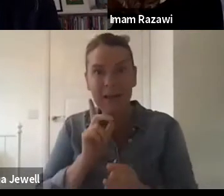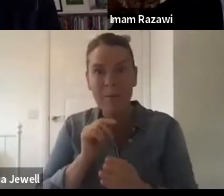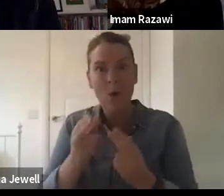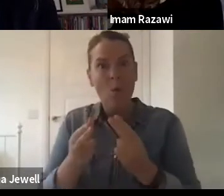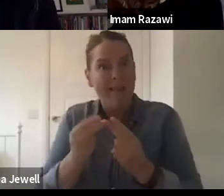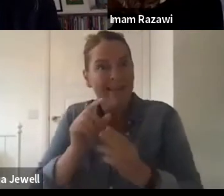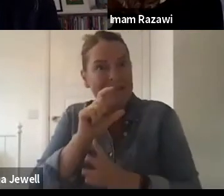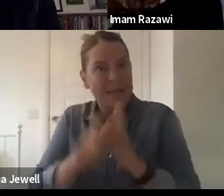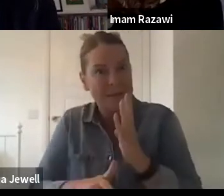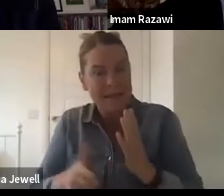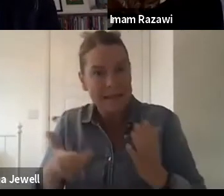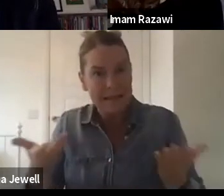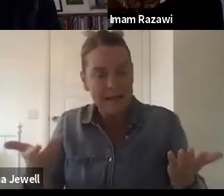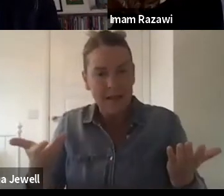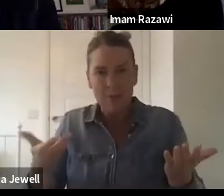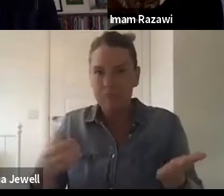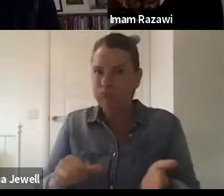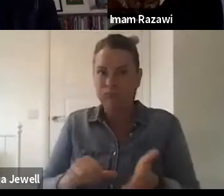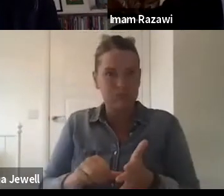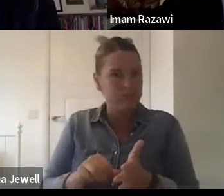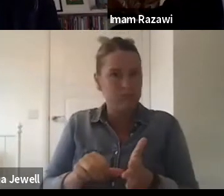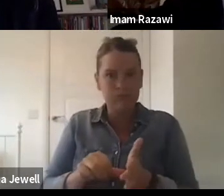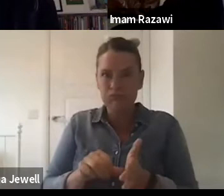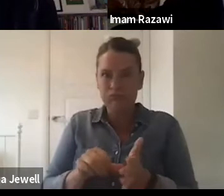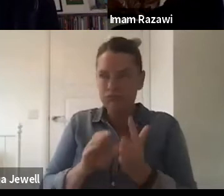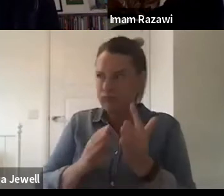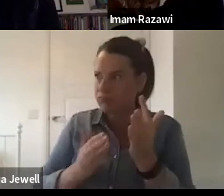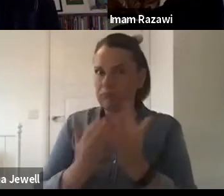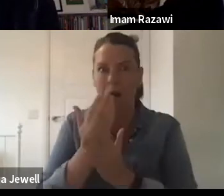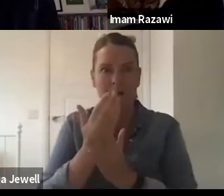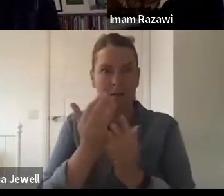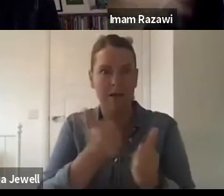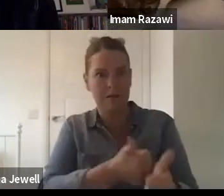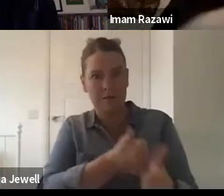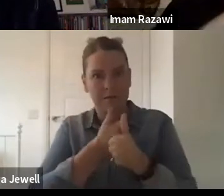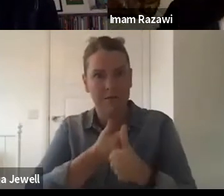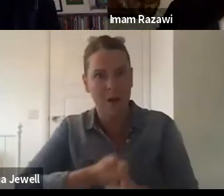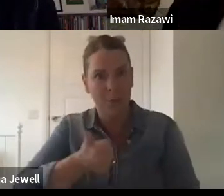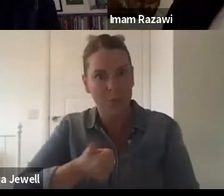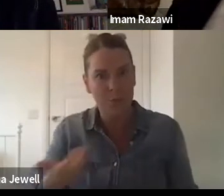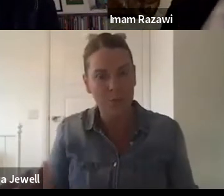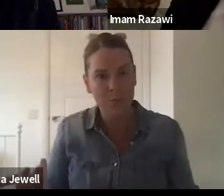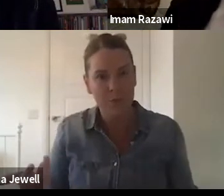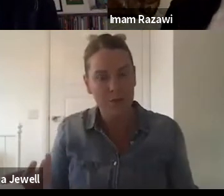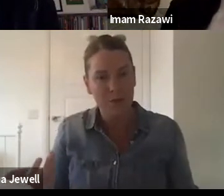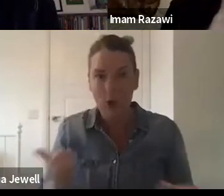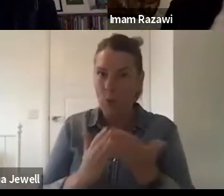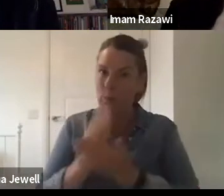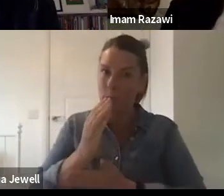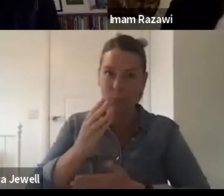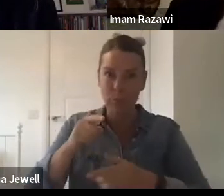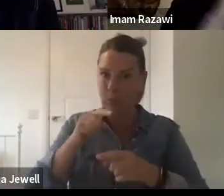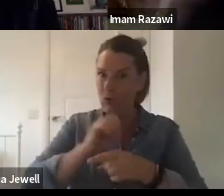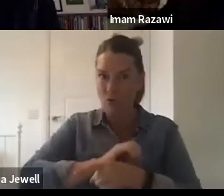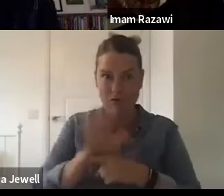finding it at all easy to get access to the sorts of support that they need, particularly in in the pandemic and lockdown